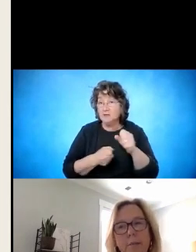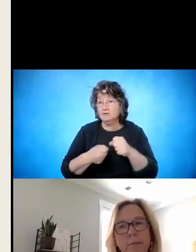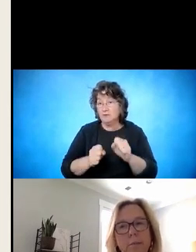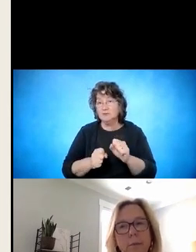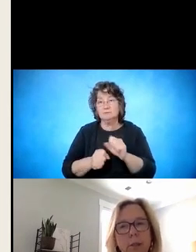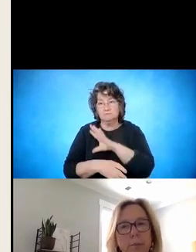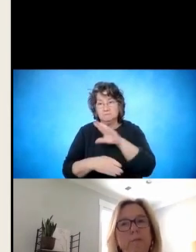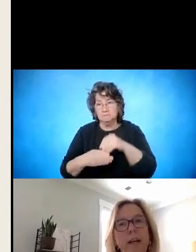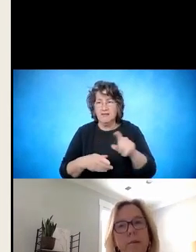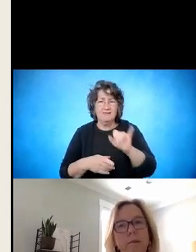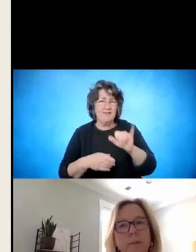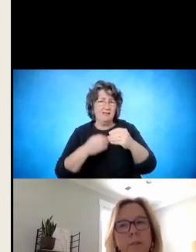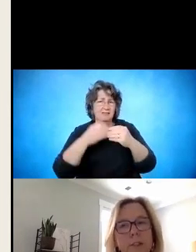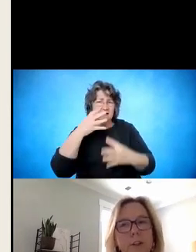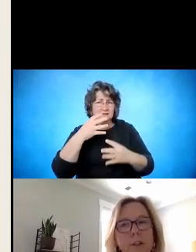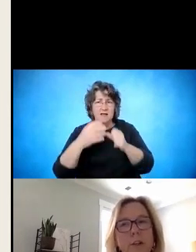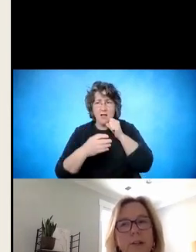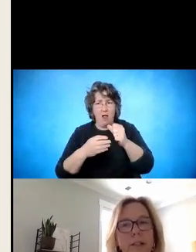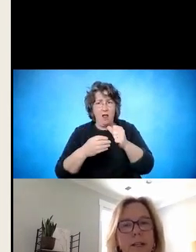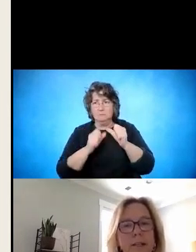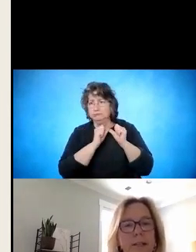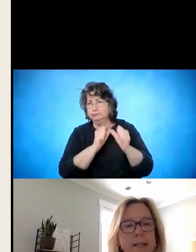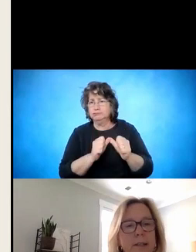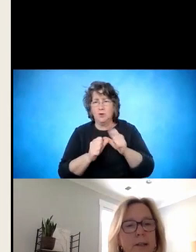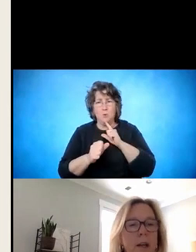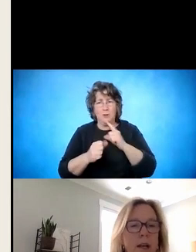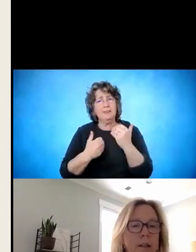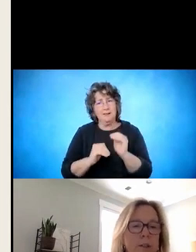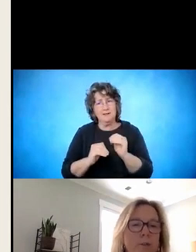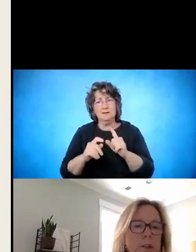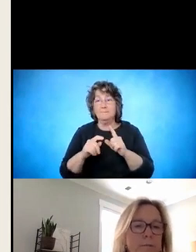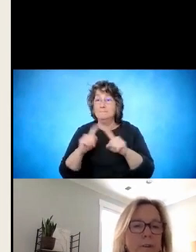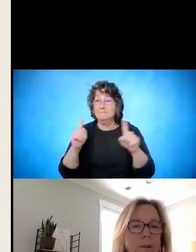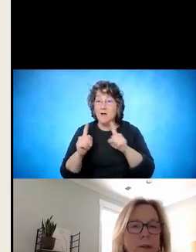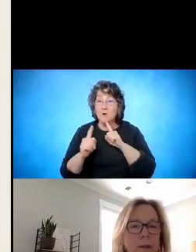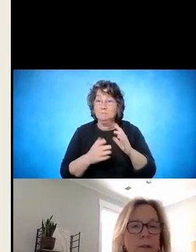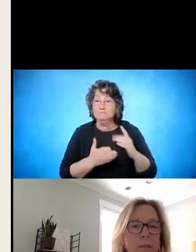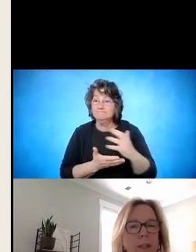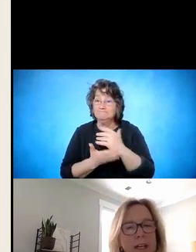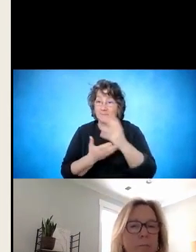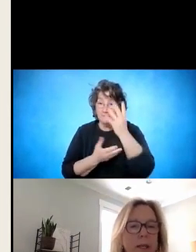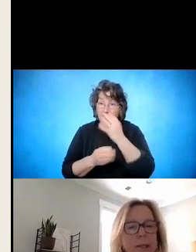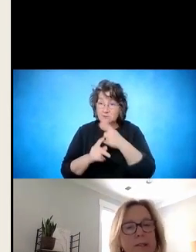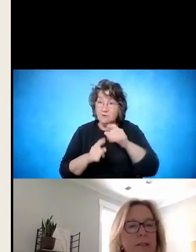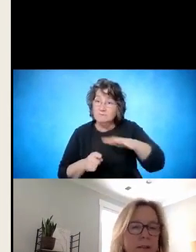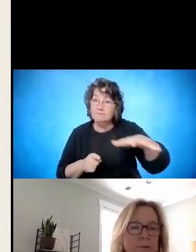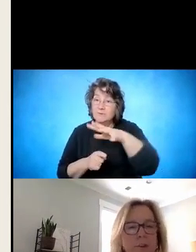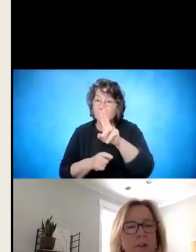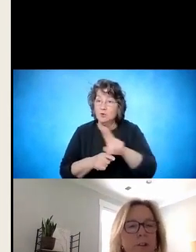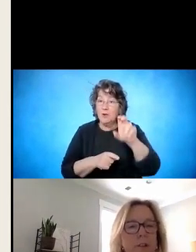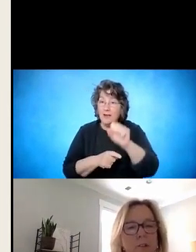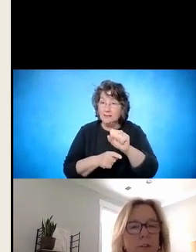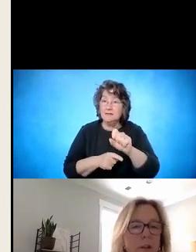provided from districts across the United States and there's four different kind of buckets. It's